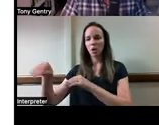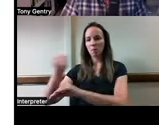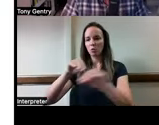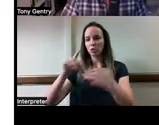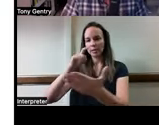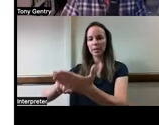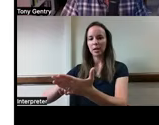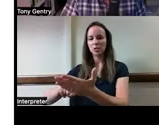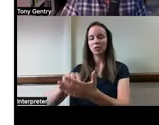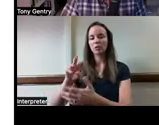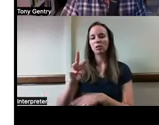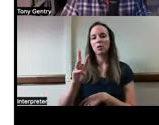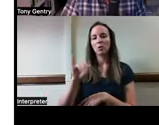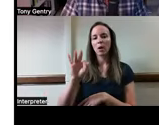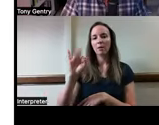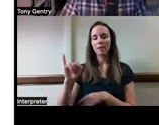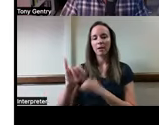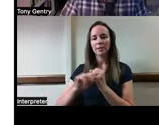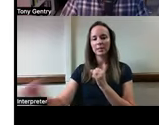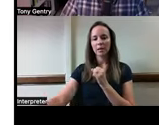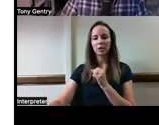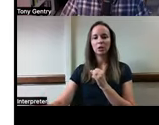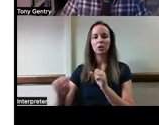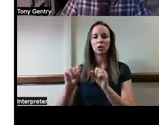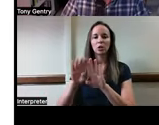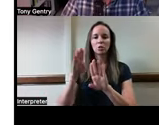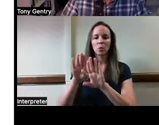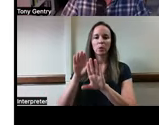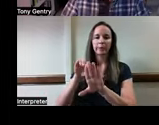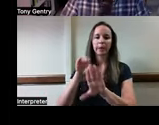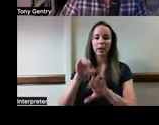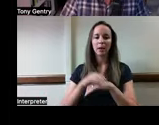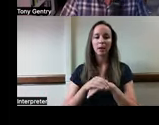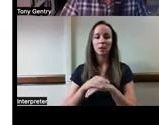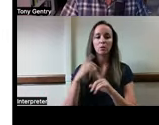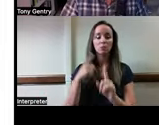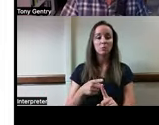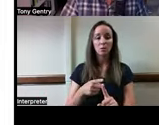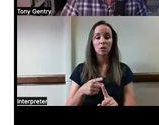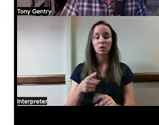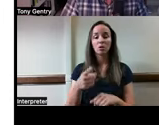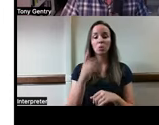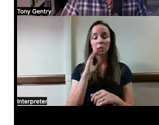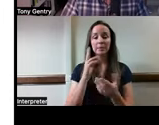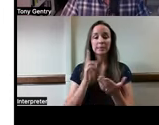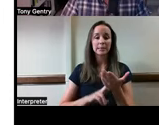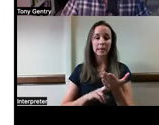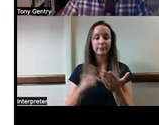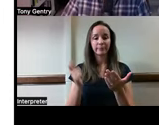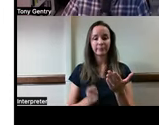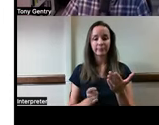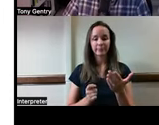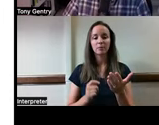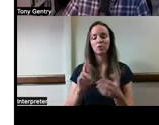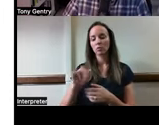a Wi-Fi extender in this kit. And the idea behind this is that you would sign on to a system